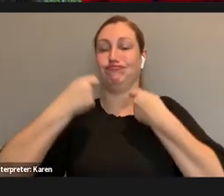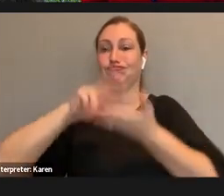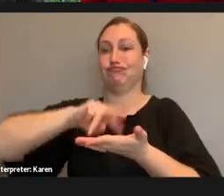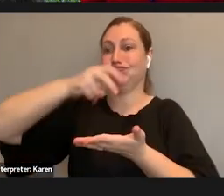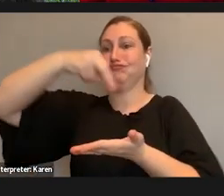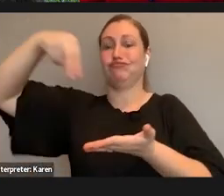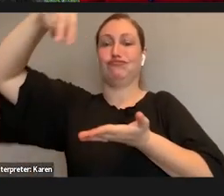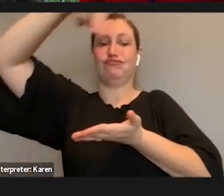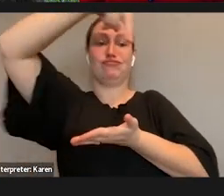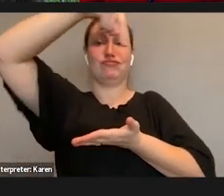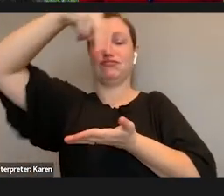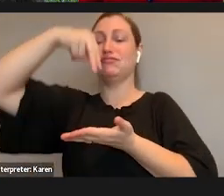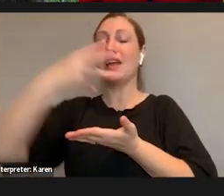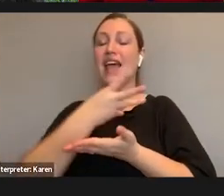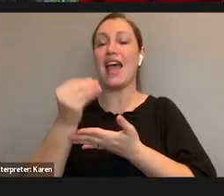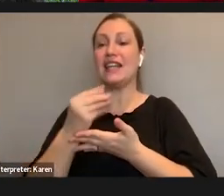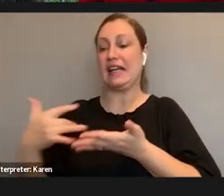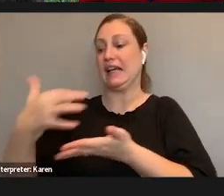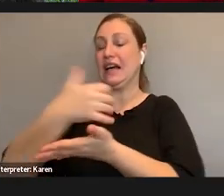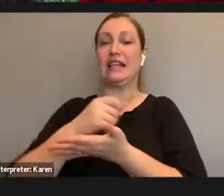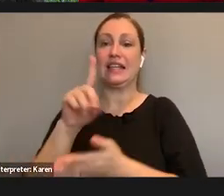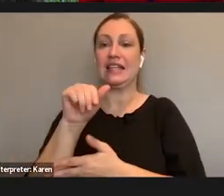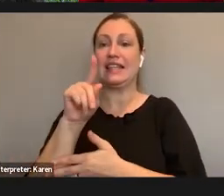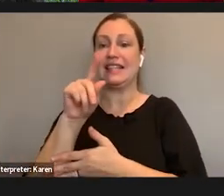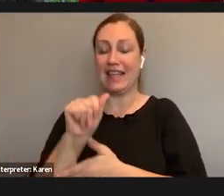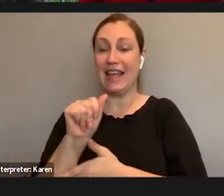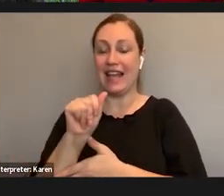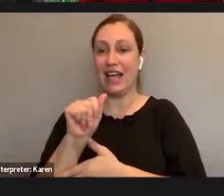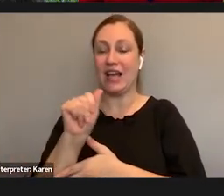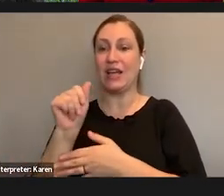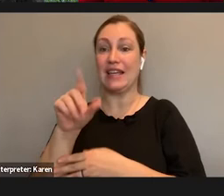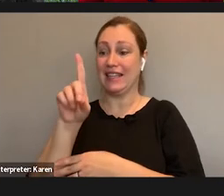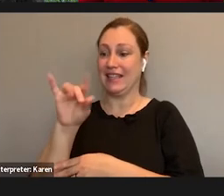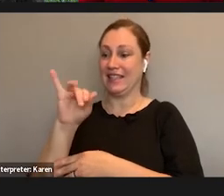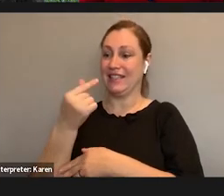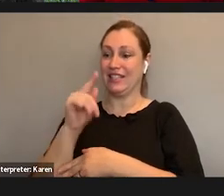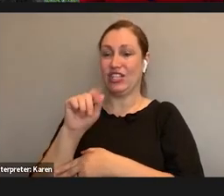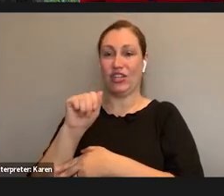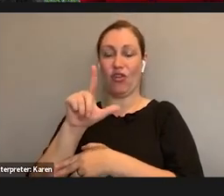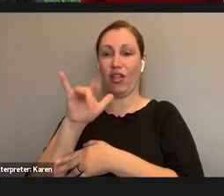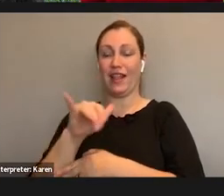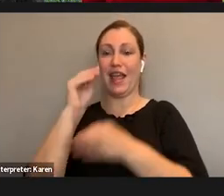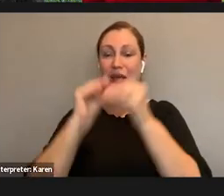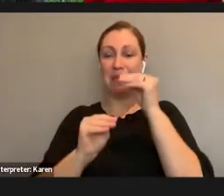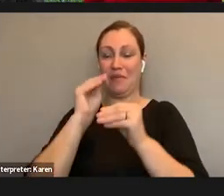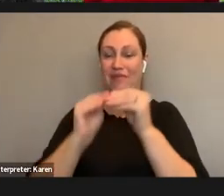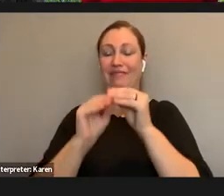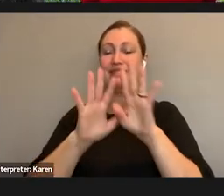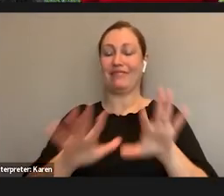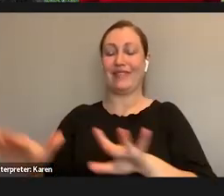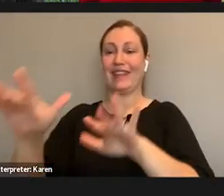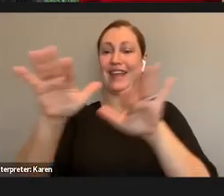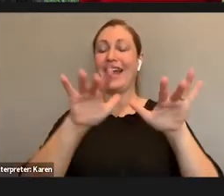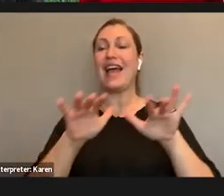and collect data digitally and build a map and a geologic interpretation of the area. So